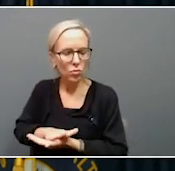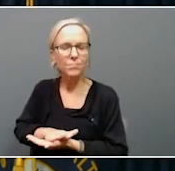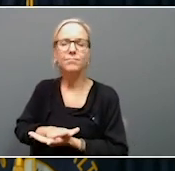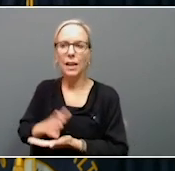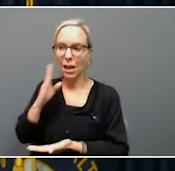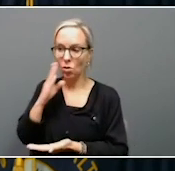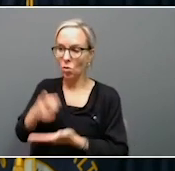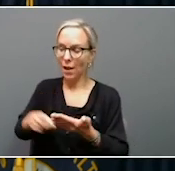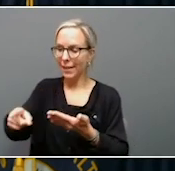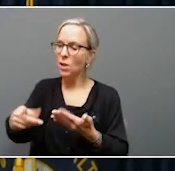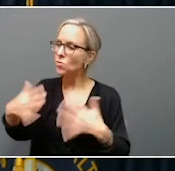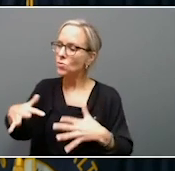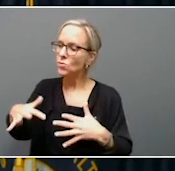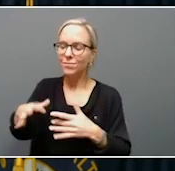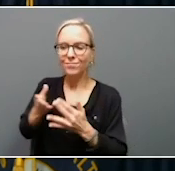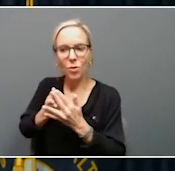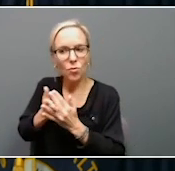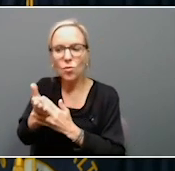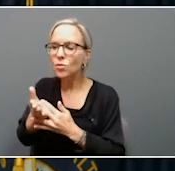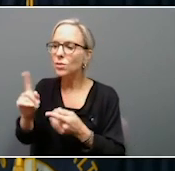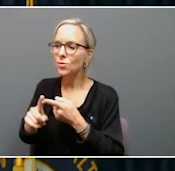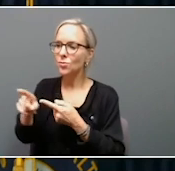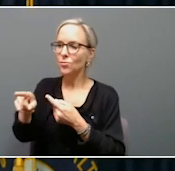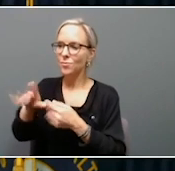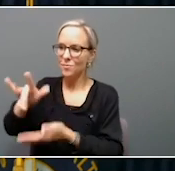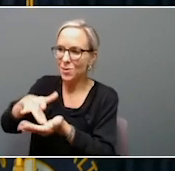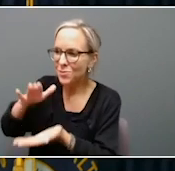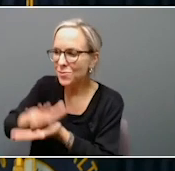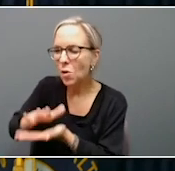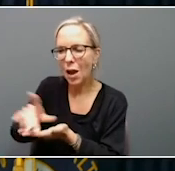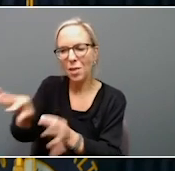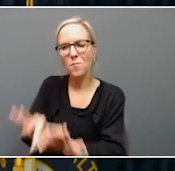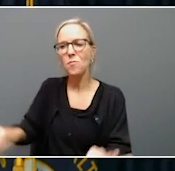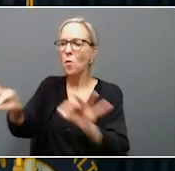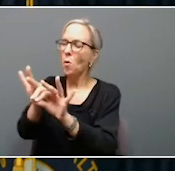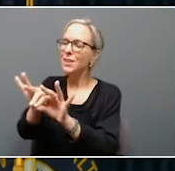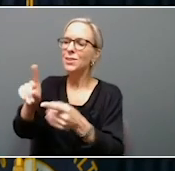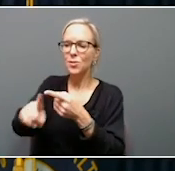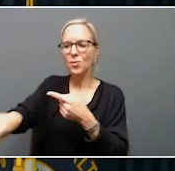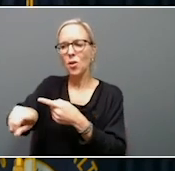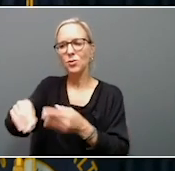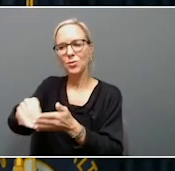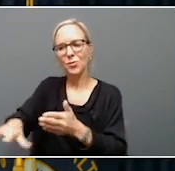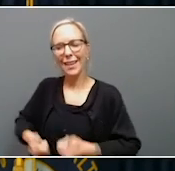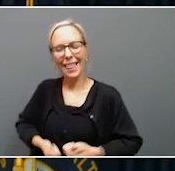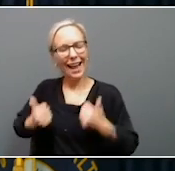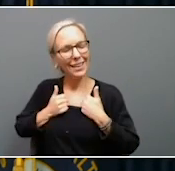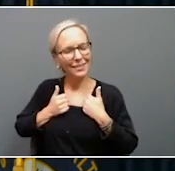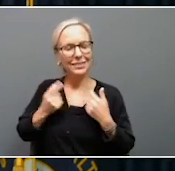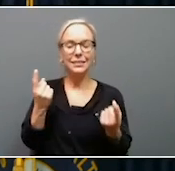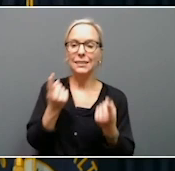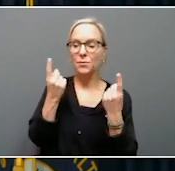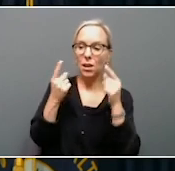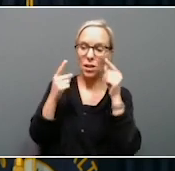to that middle school, and I know how important they are in the students' lives. Now, this is something where, you know, health